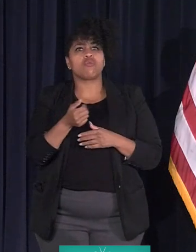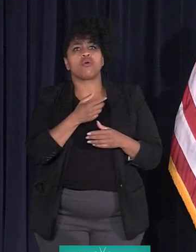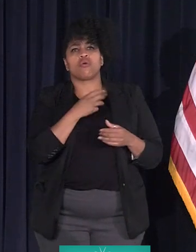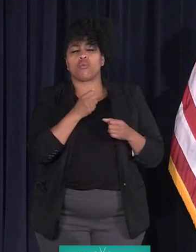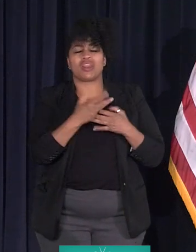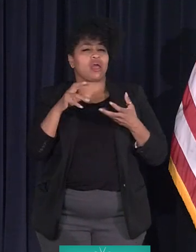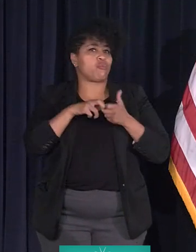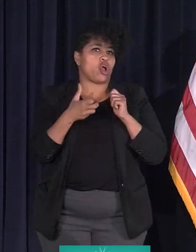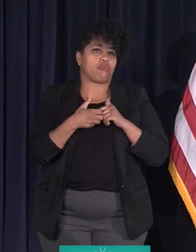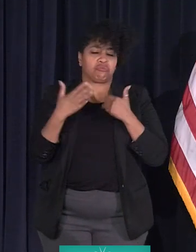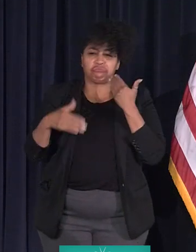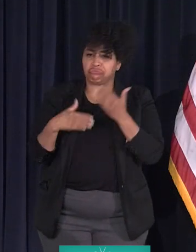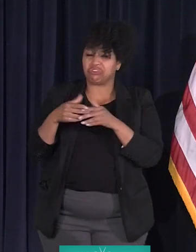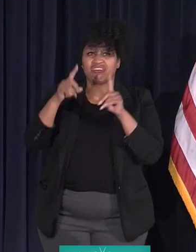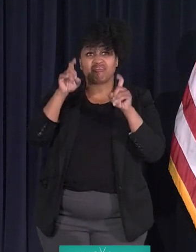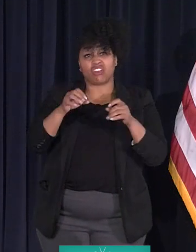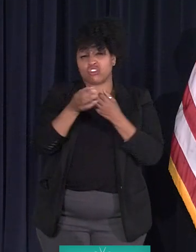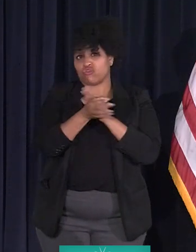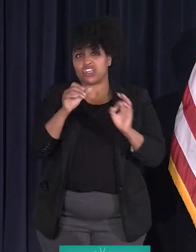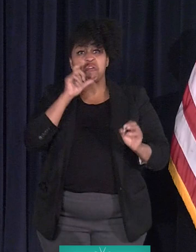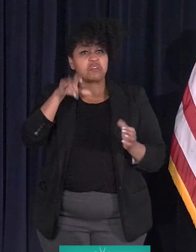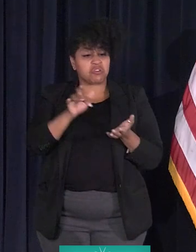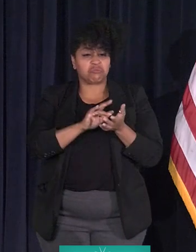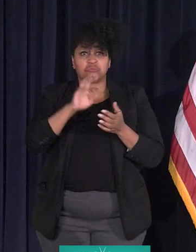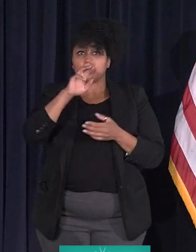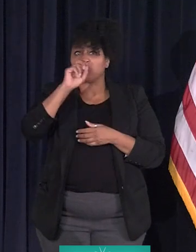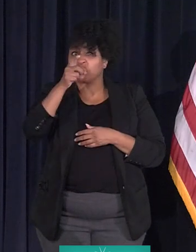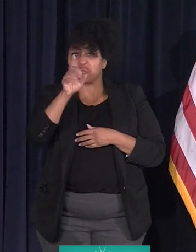any difficulty. Tests are free. They don't need a prescription.